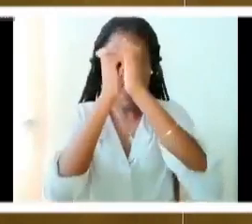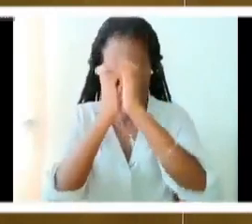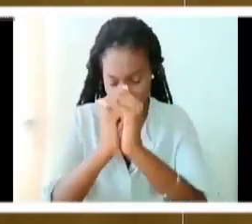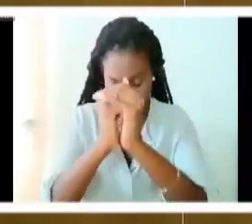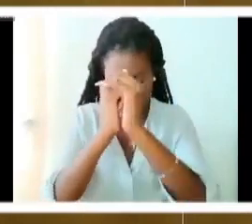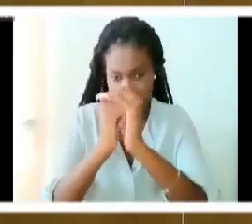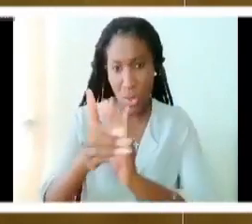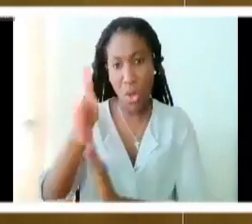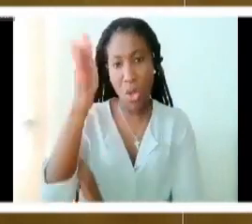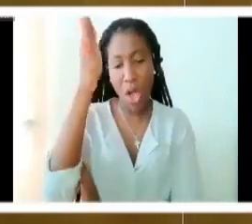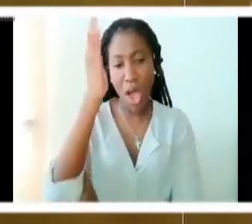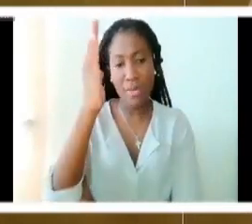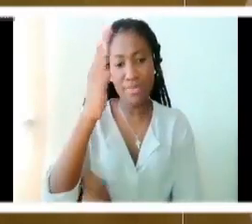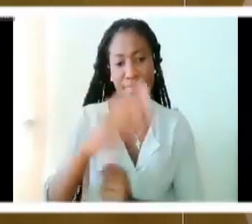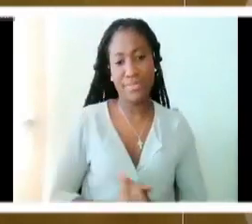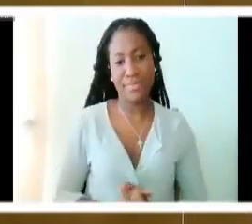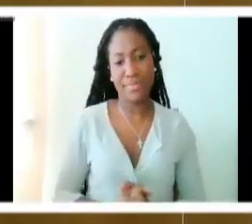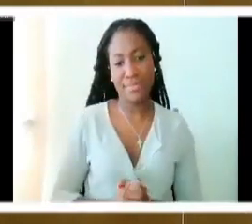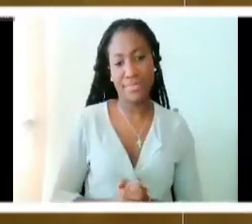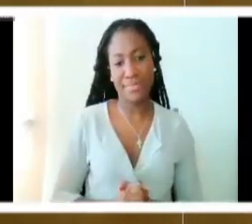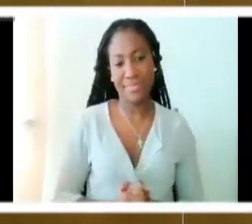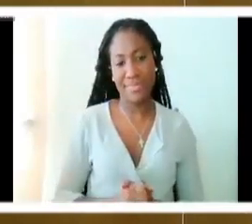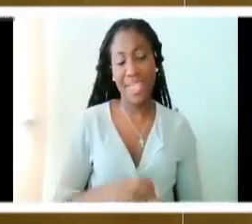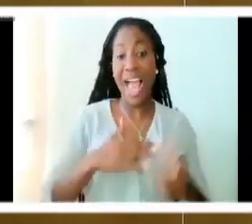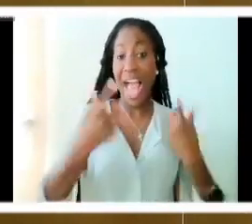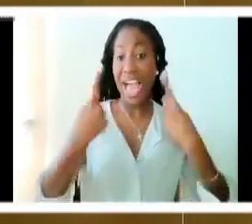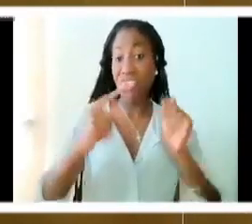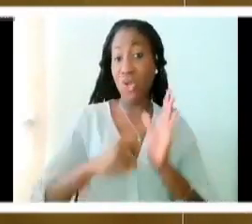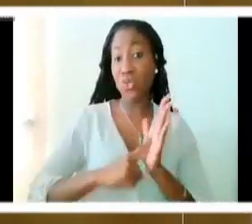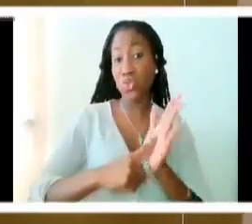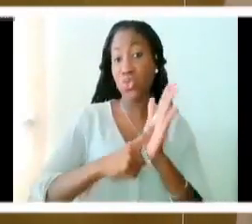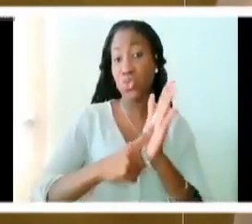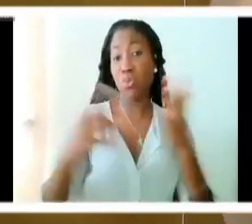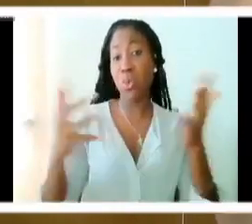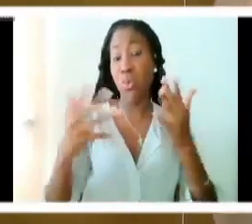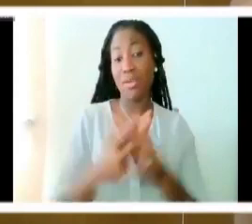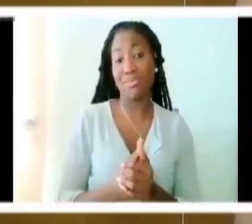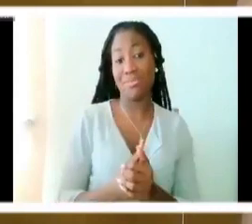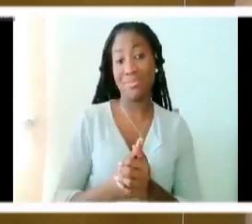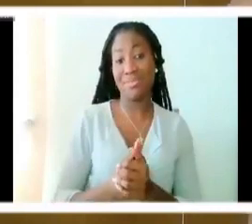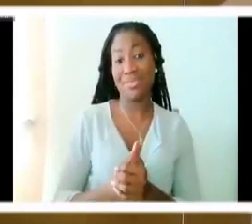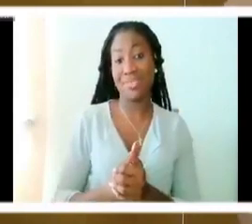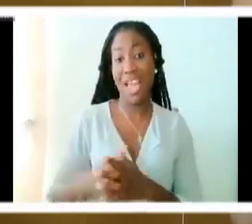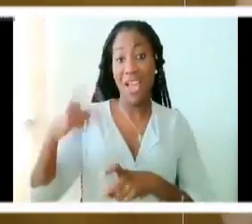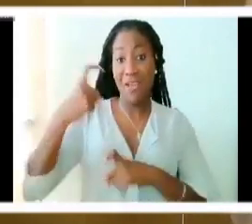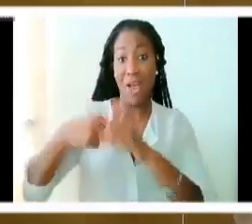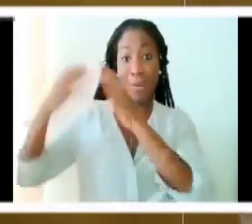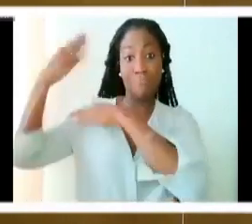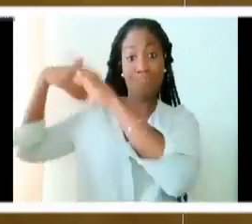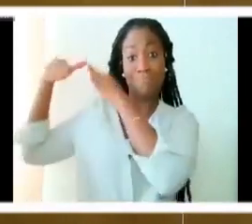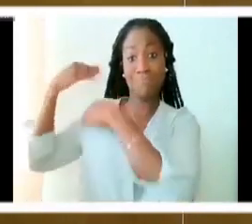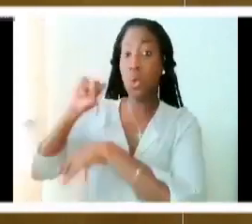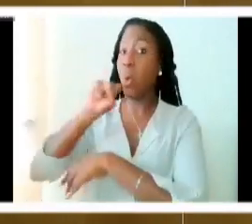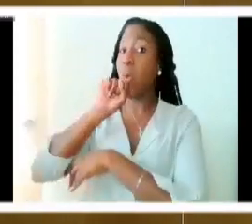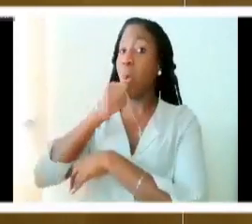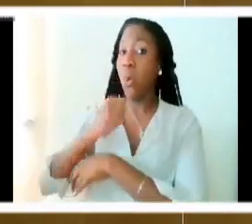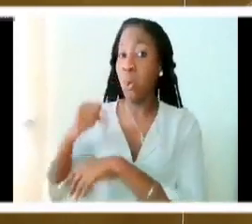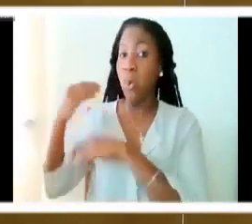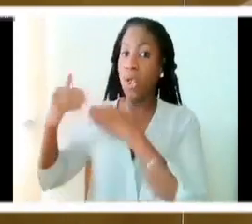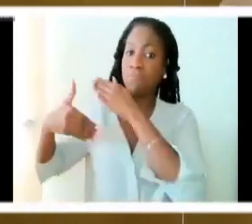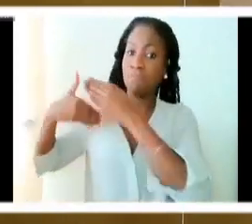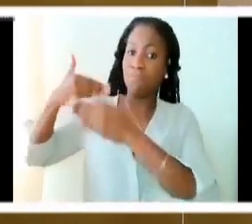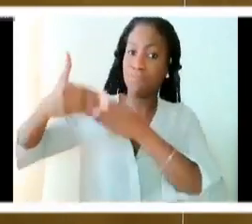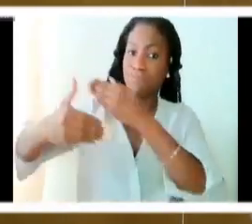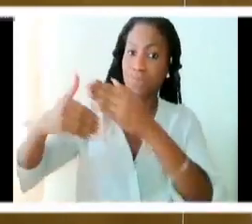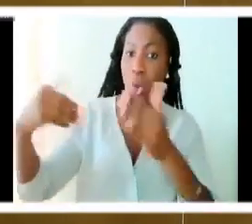And what I'm trying to show is how through the history of the old into the new, how this notion